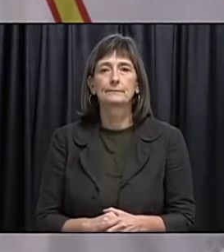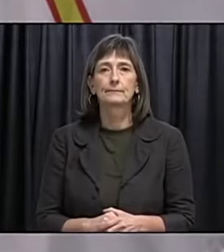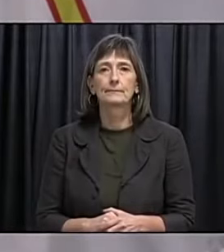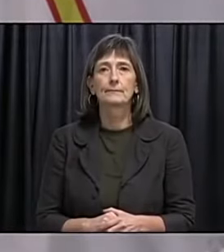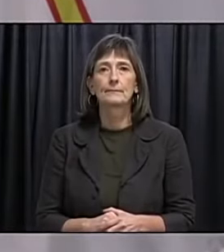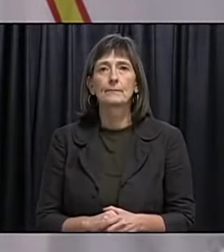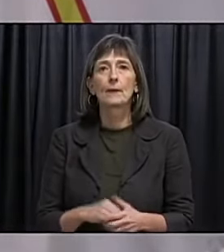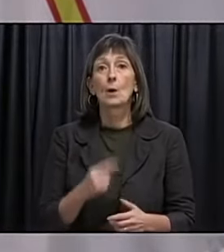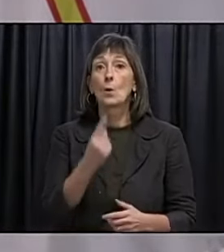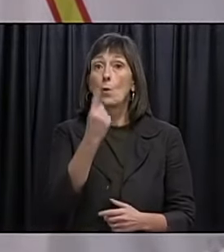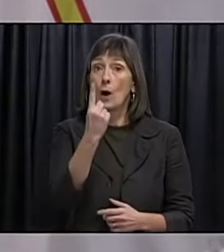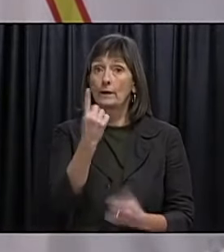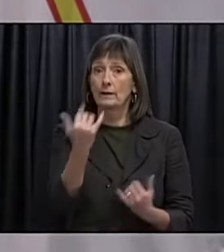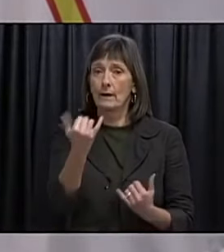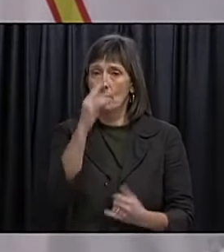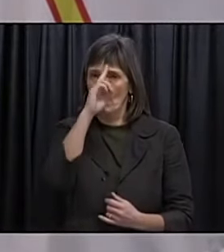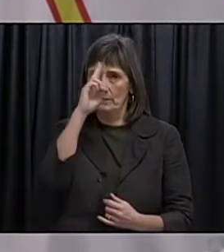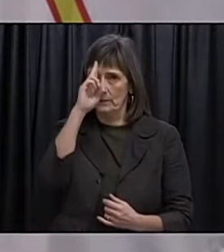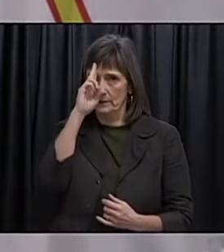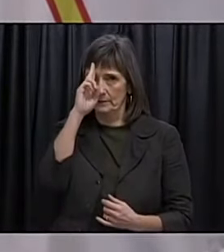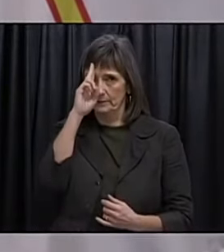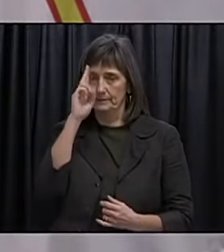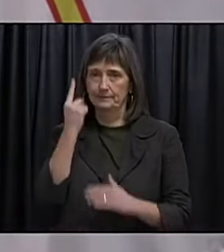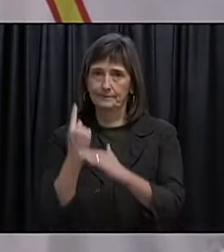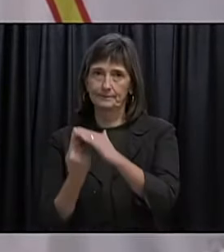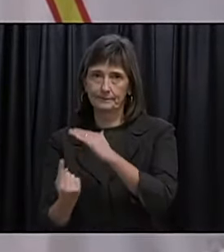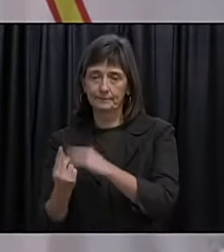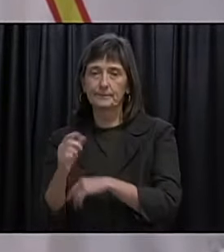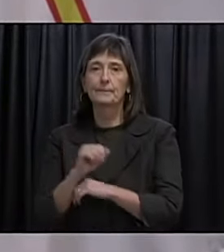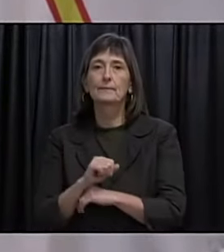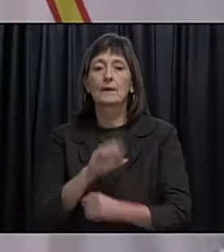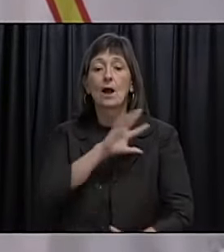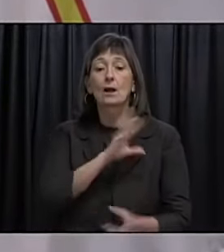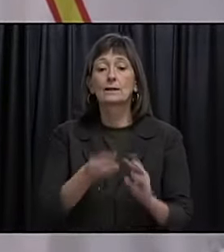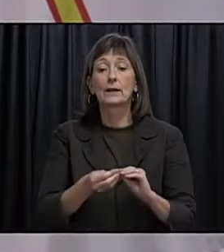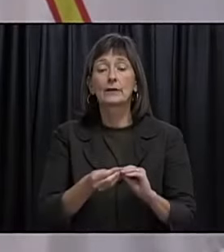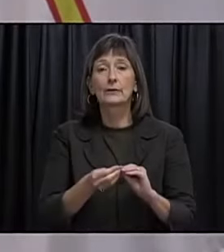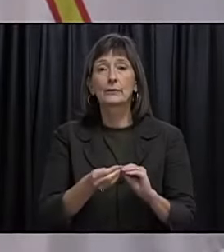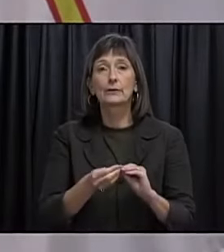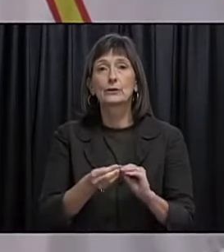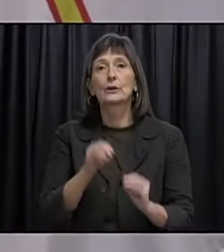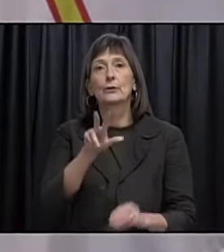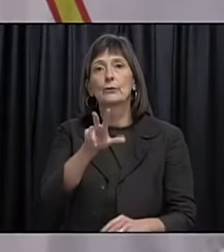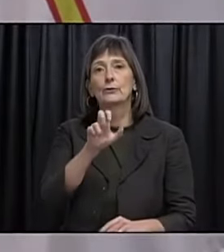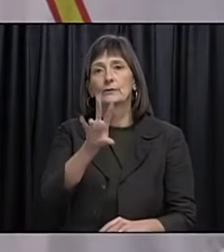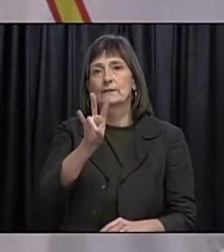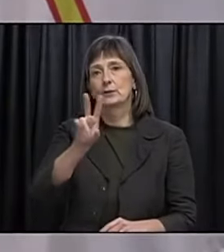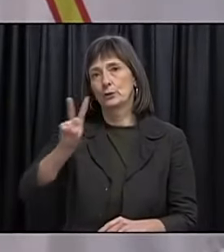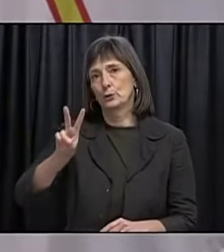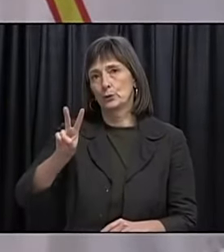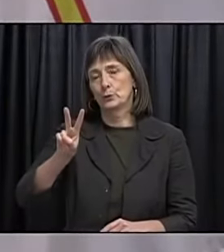There is one case in hospital. And the total number of cases in our province is 372.